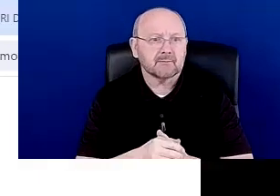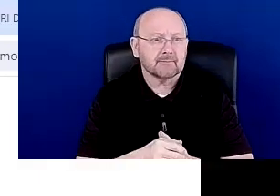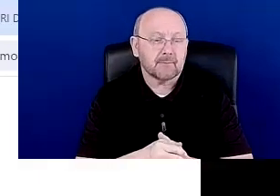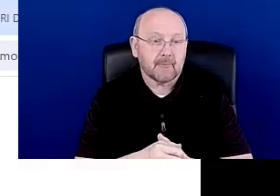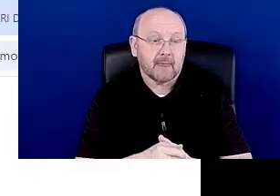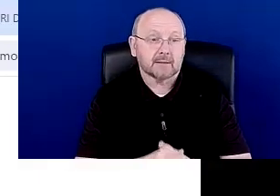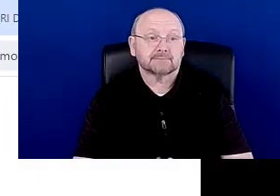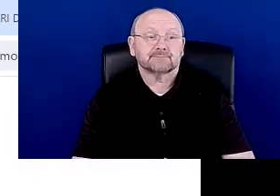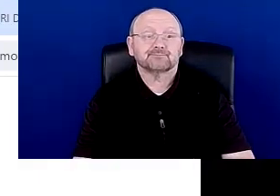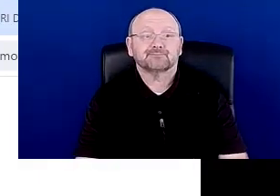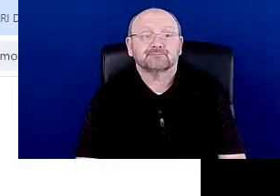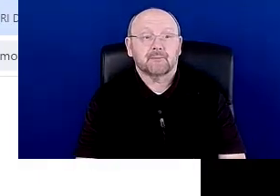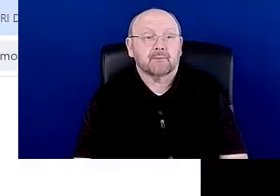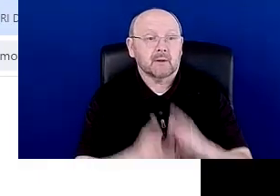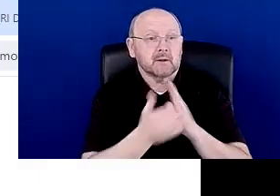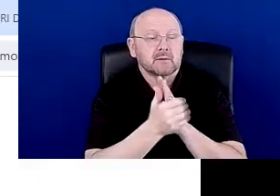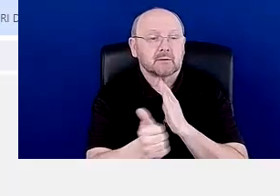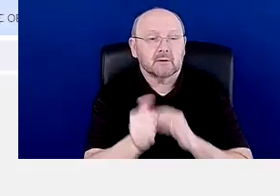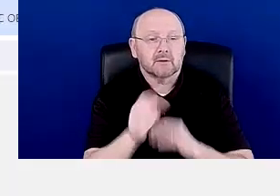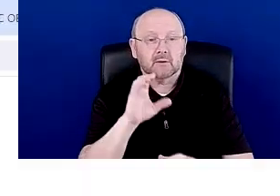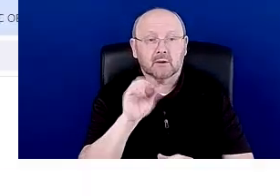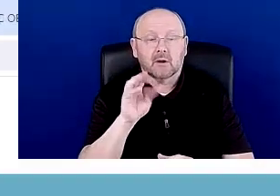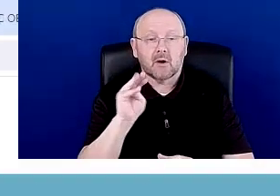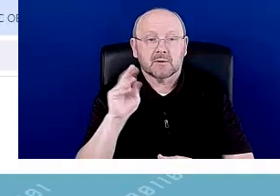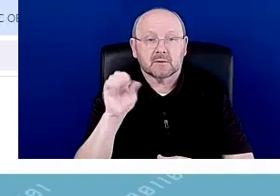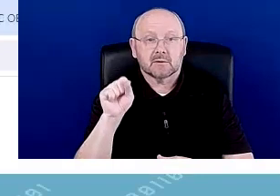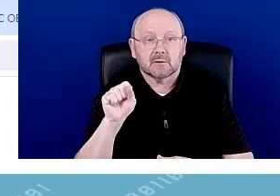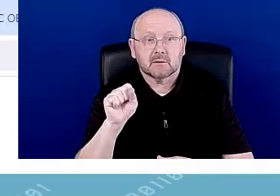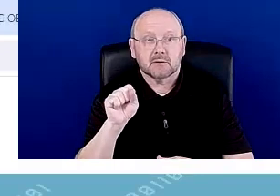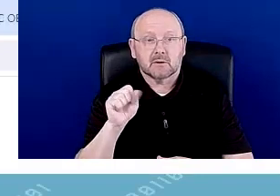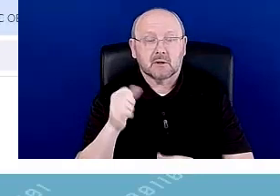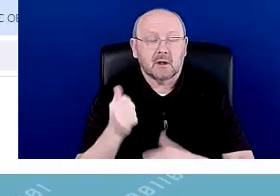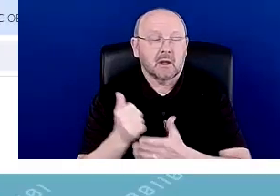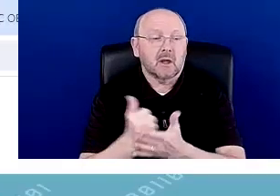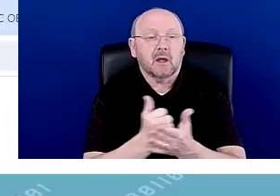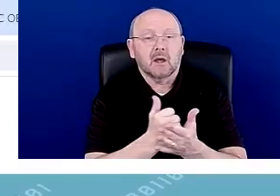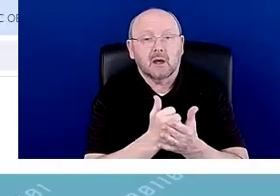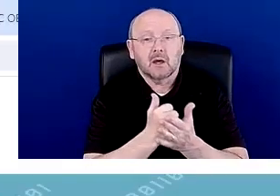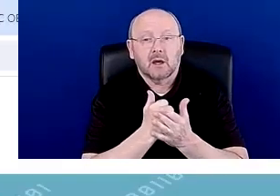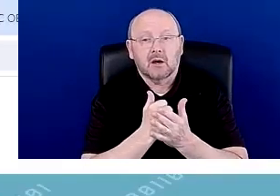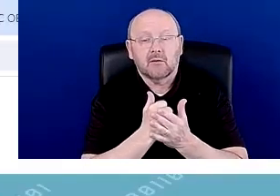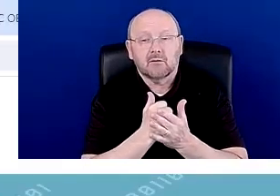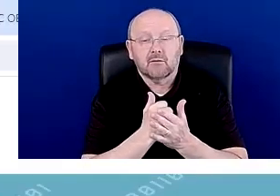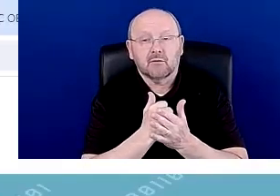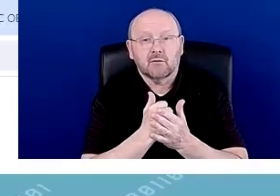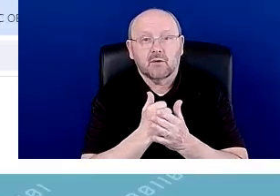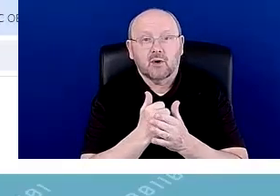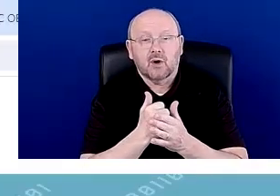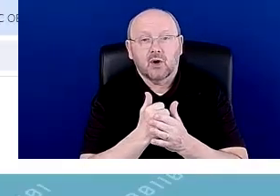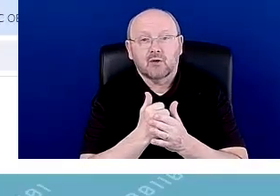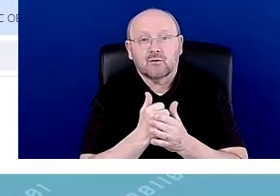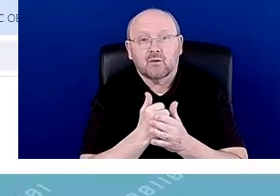Okay. Skills Commons. Skills Commons is helpful for career, um, and technology resources. Um,